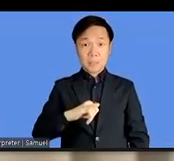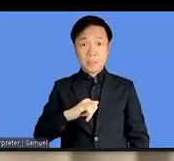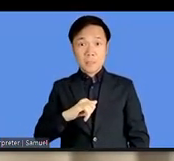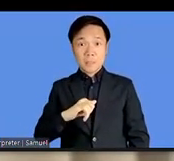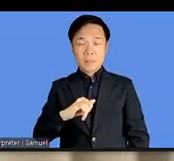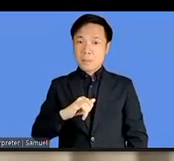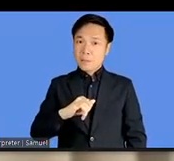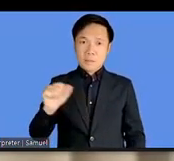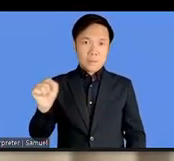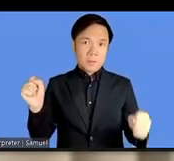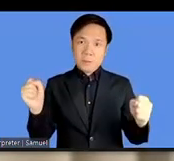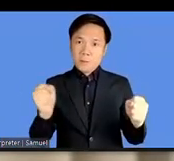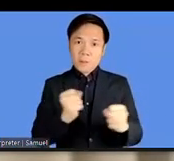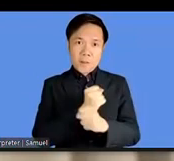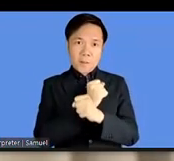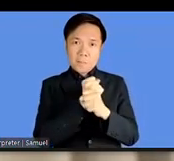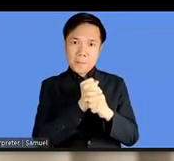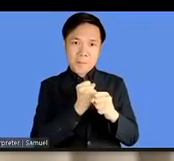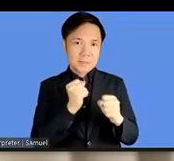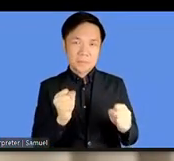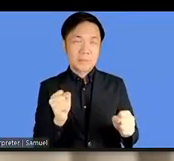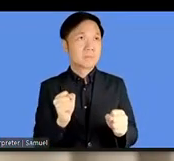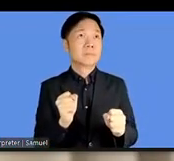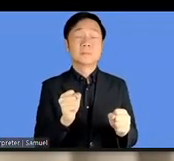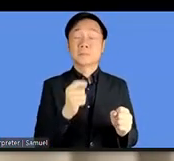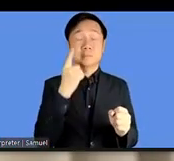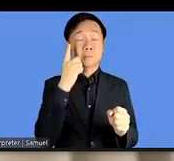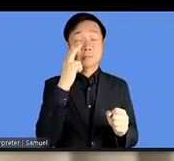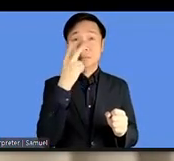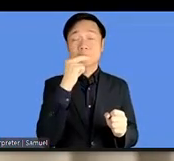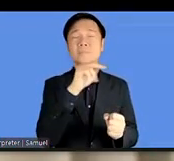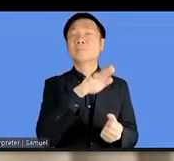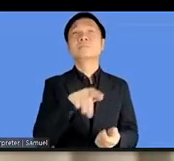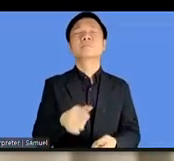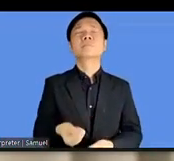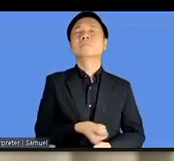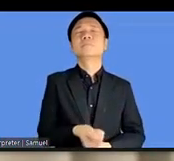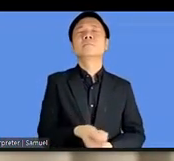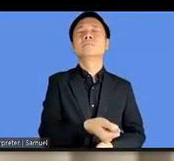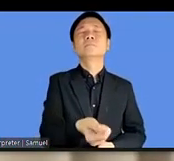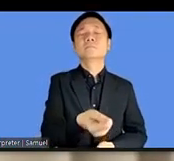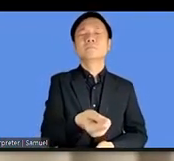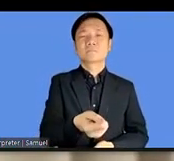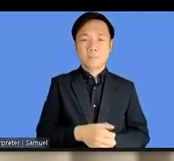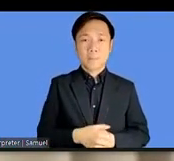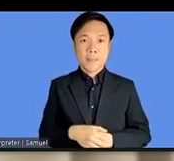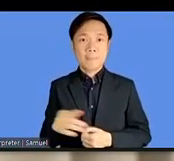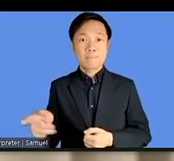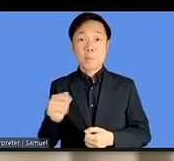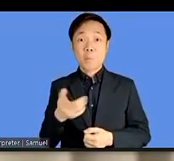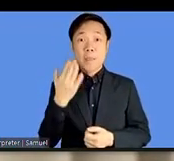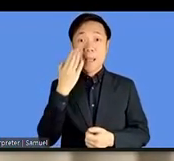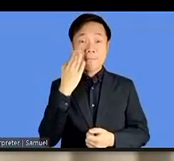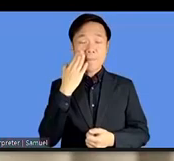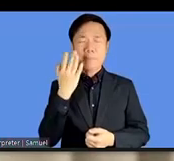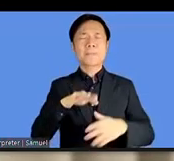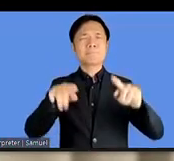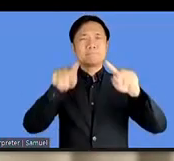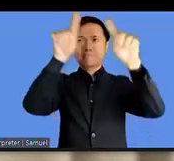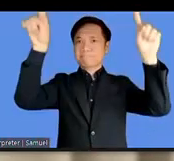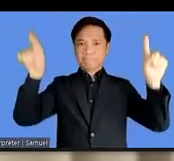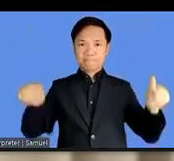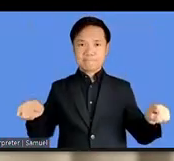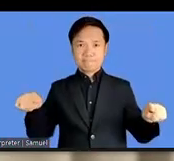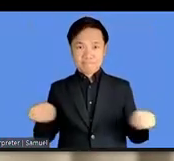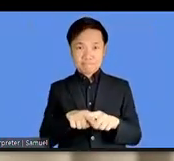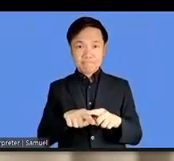difficult it would be so again i've seen in some conferences where there is a braille map or some tactile uh